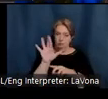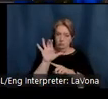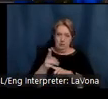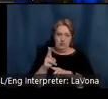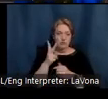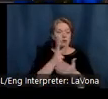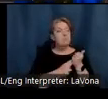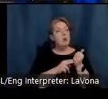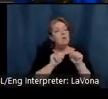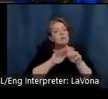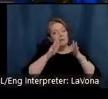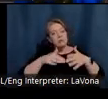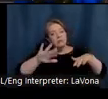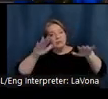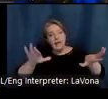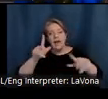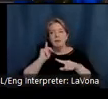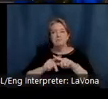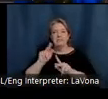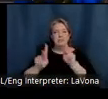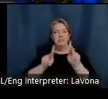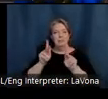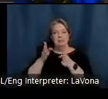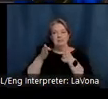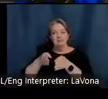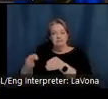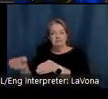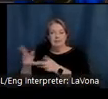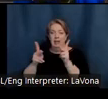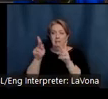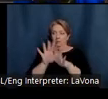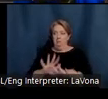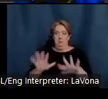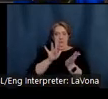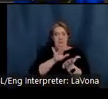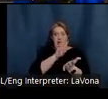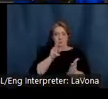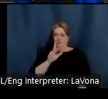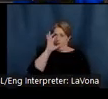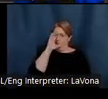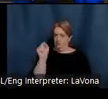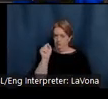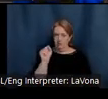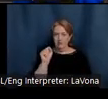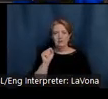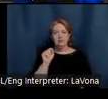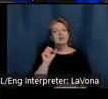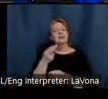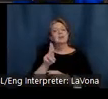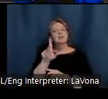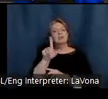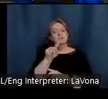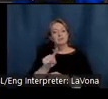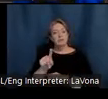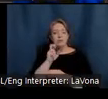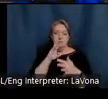artists across the Midwest were attracted to the region, especially after Schultz reports of Brown County